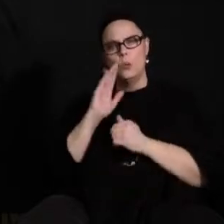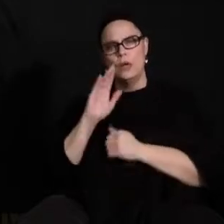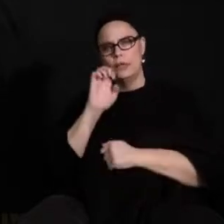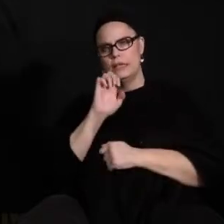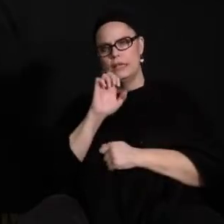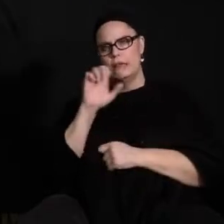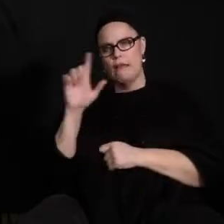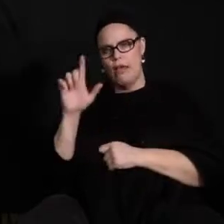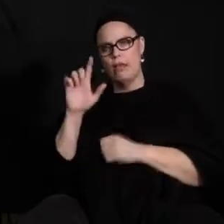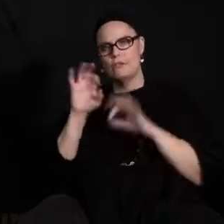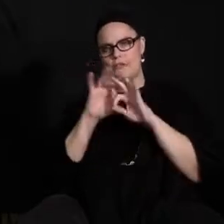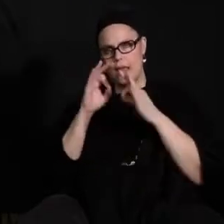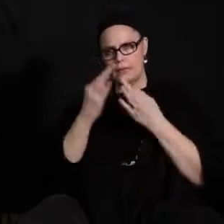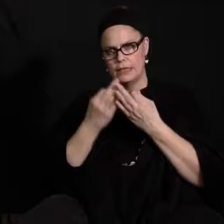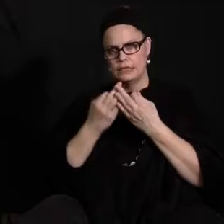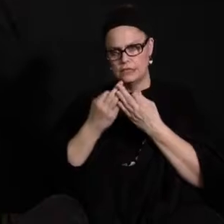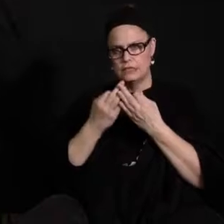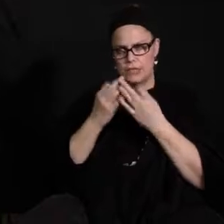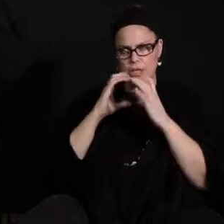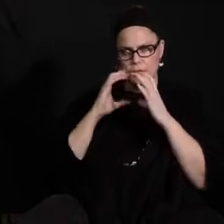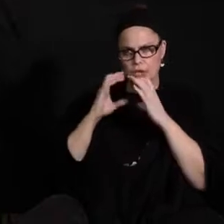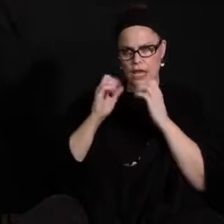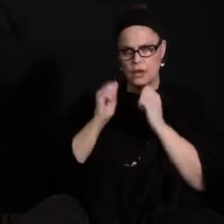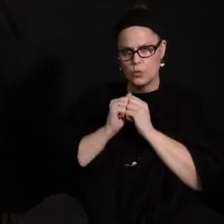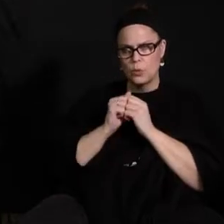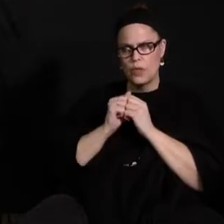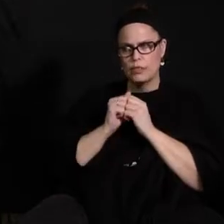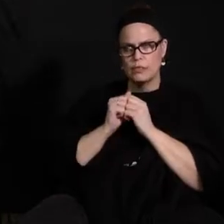effectively communicated with about changes in the schedule